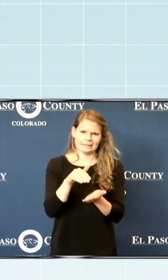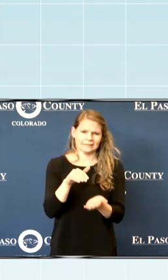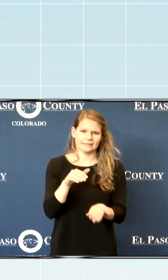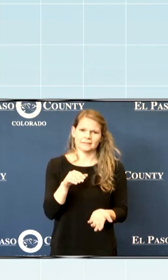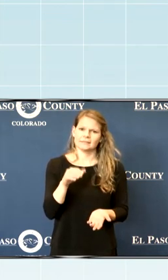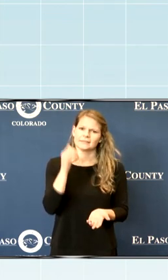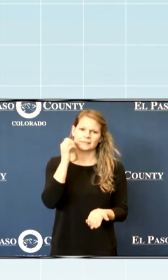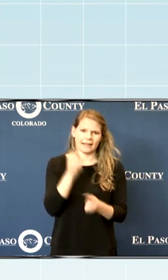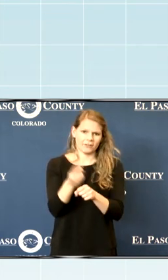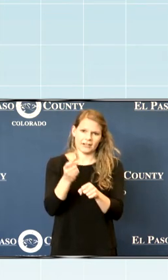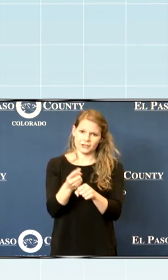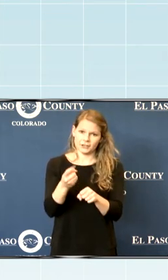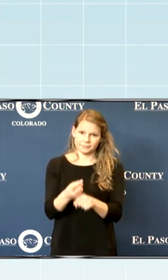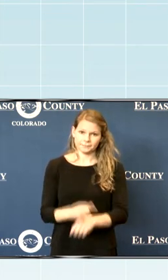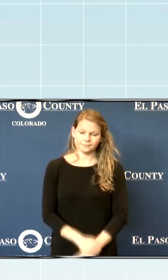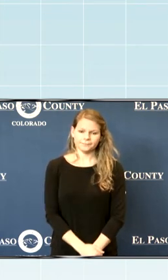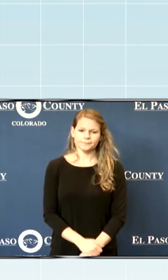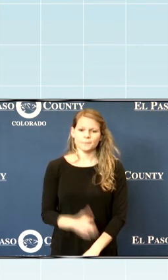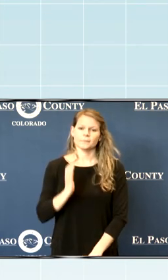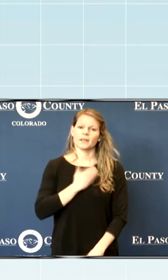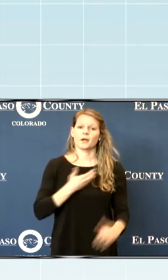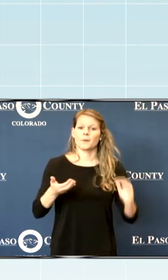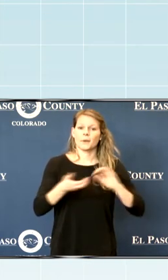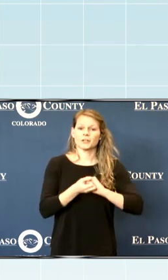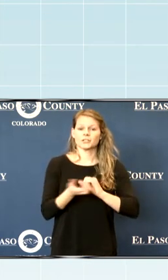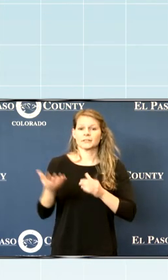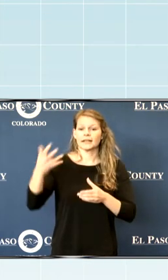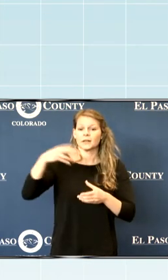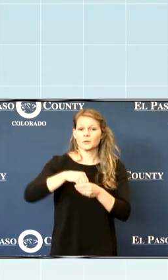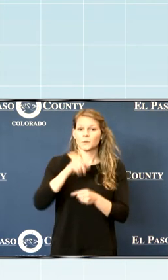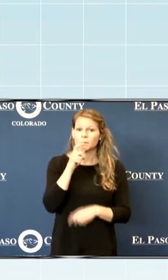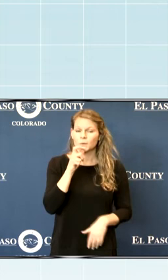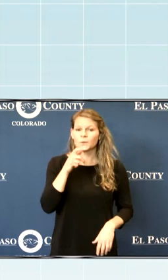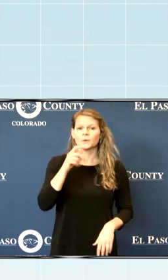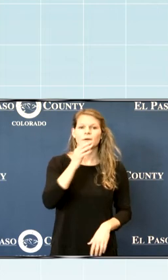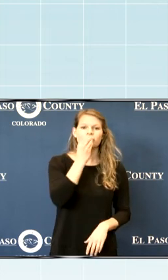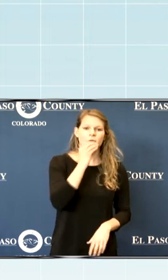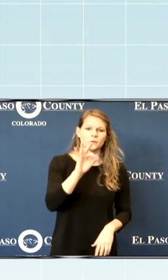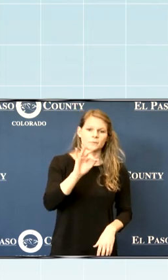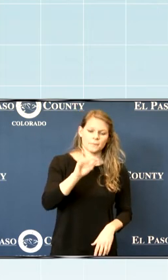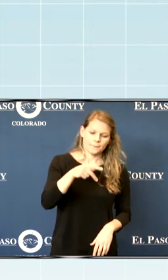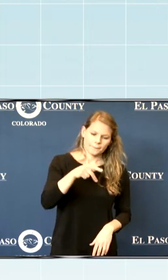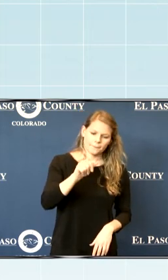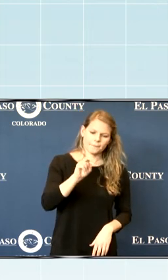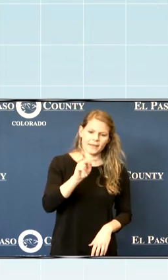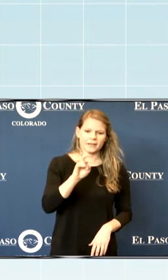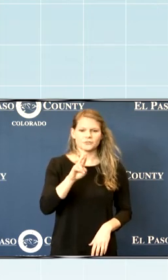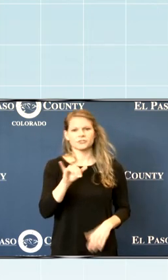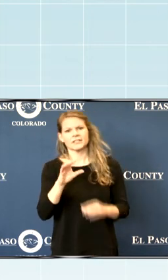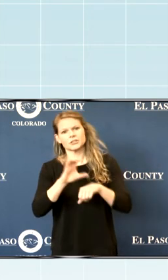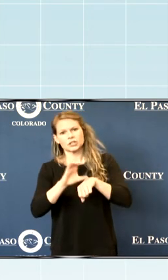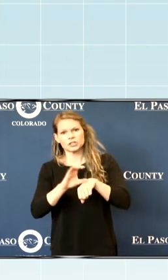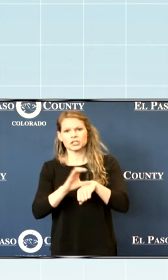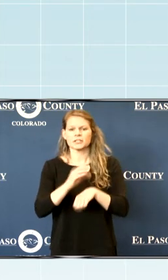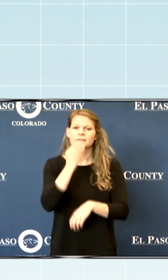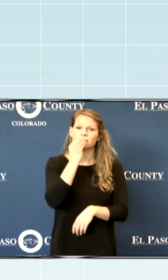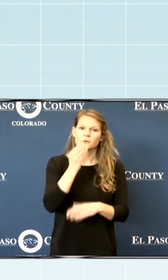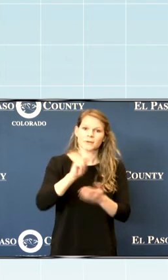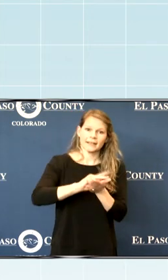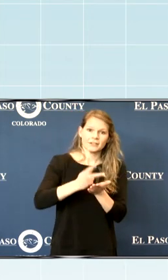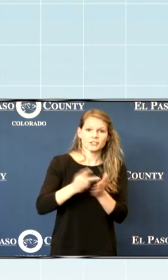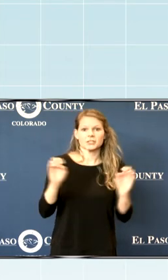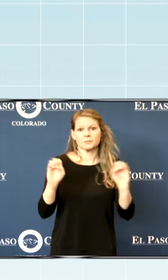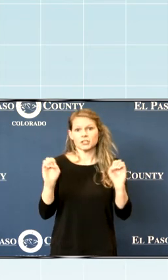every year. Our partners include food pantries, churches, schools, soup kitchens, emergency shelters.